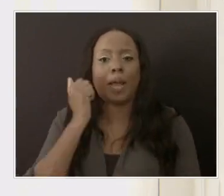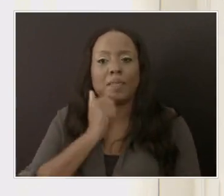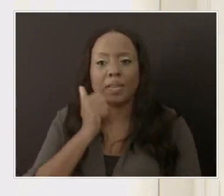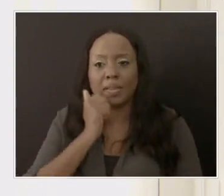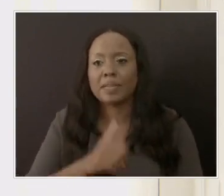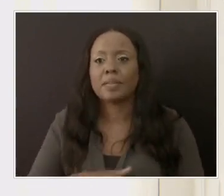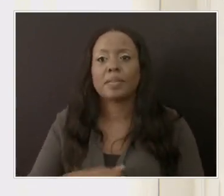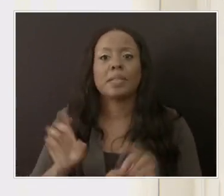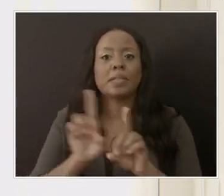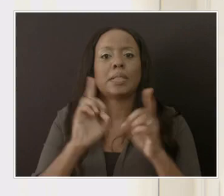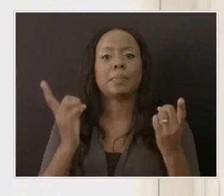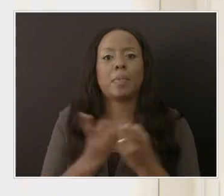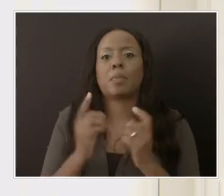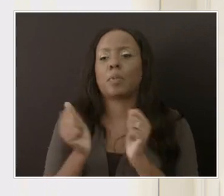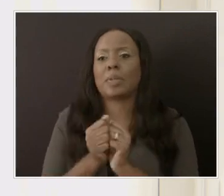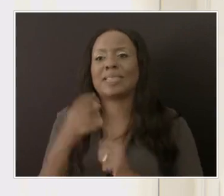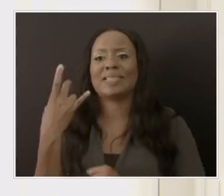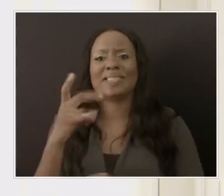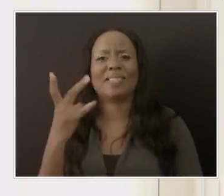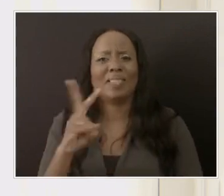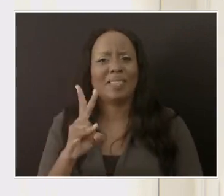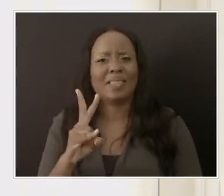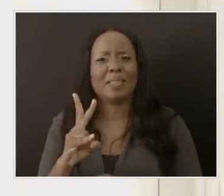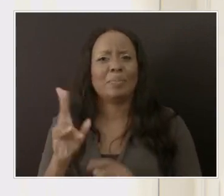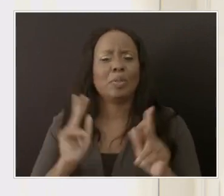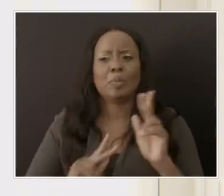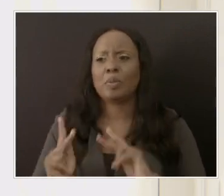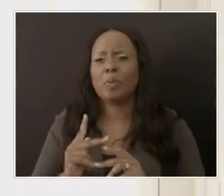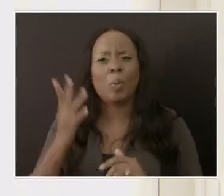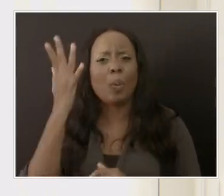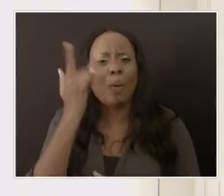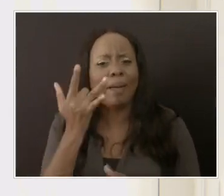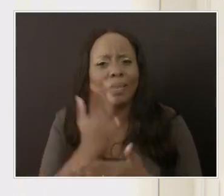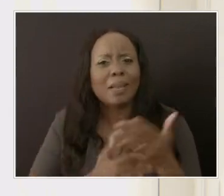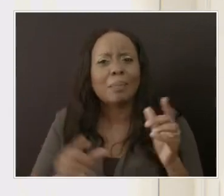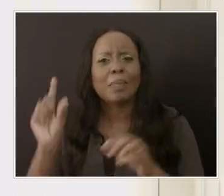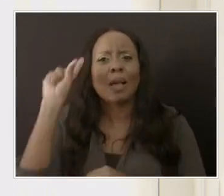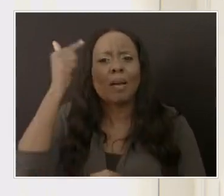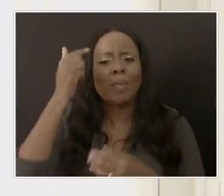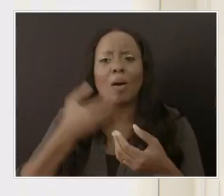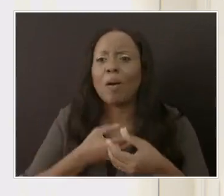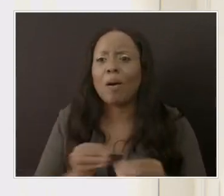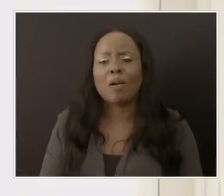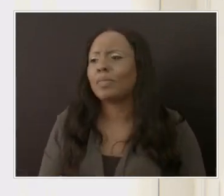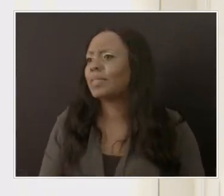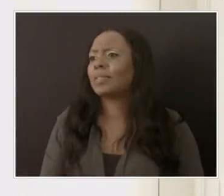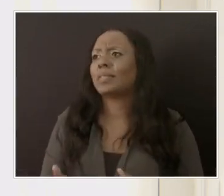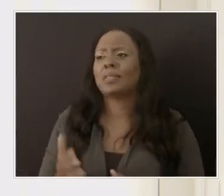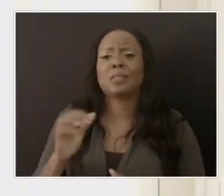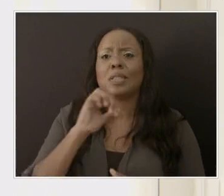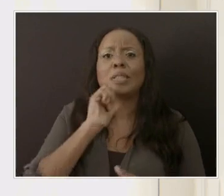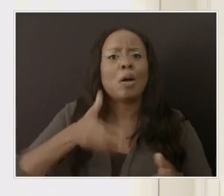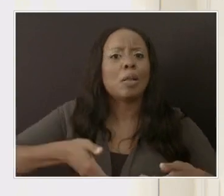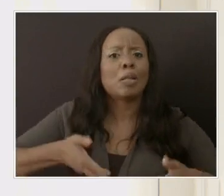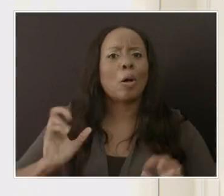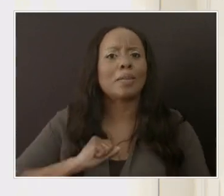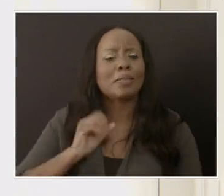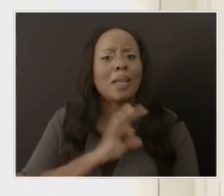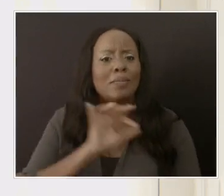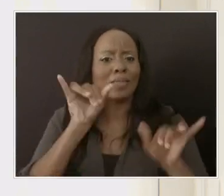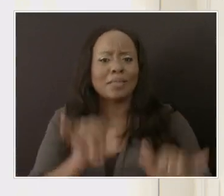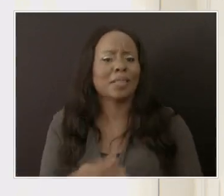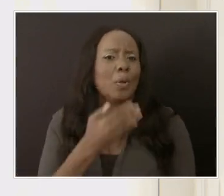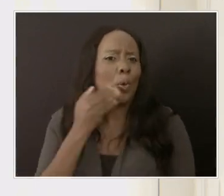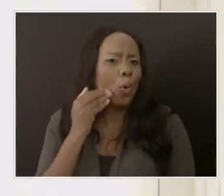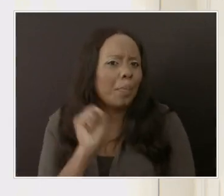plus people come to work every day. Why are some government offices still not putting adequate measures in place to safeguard their